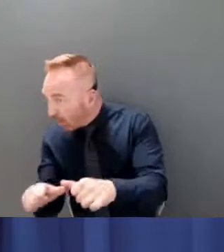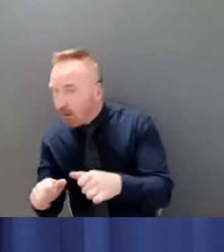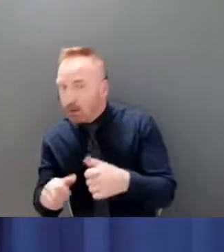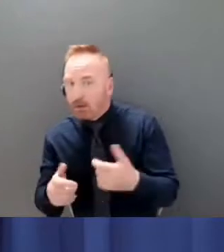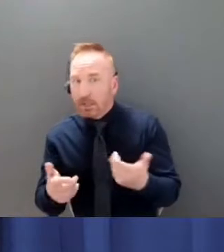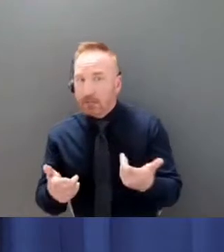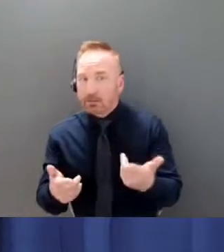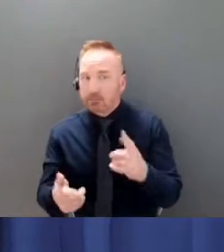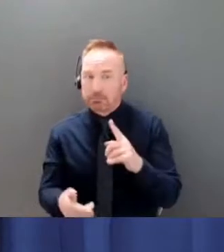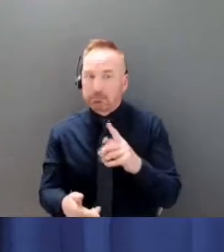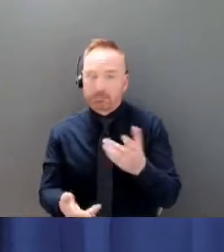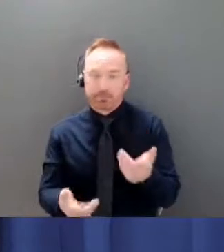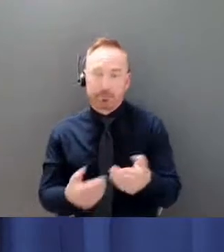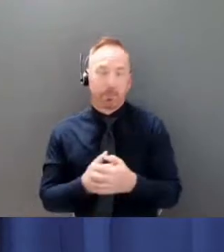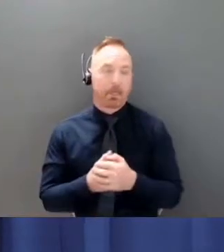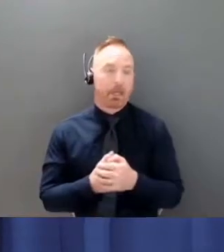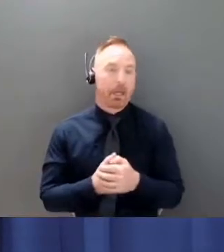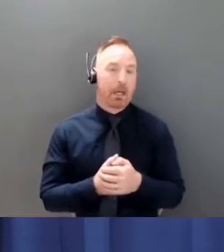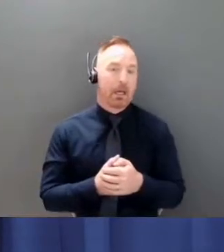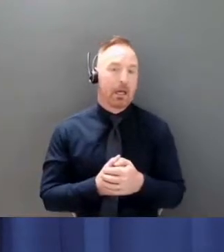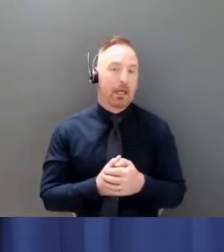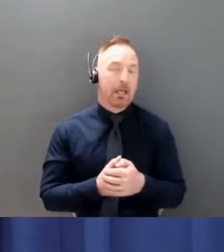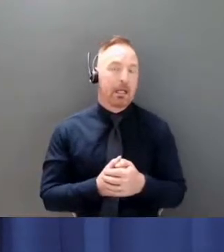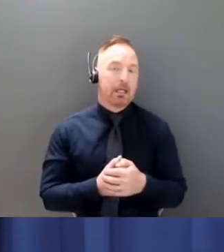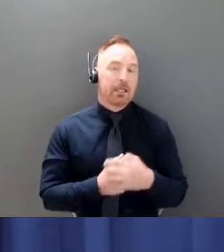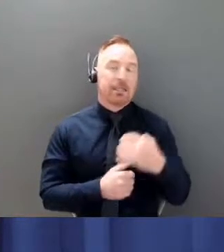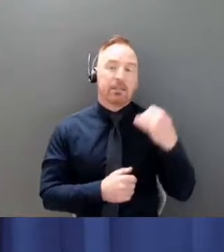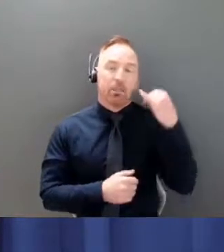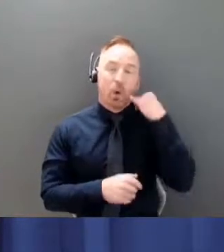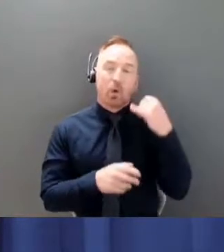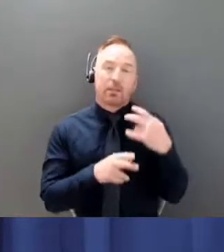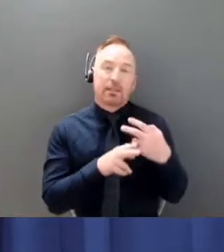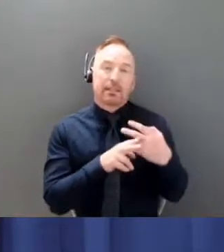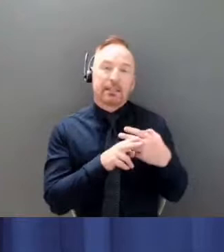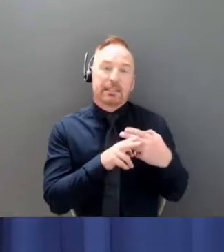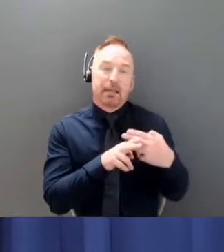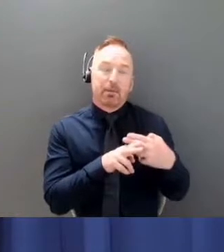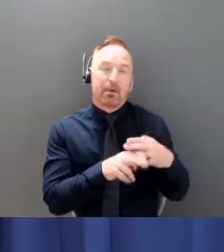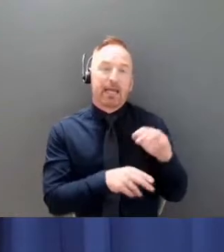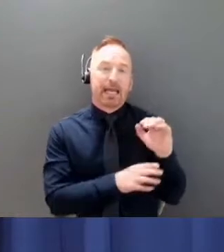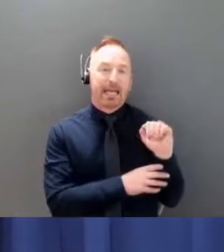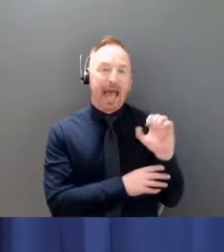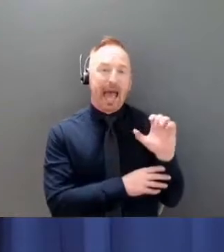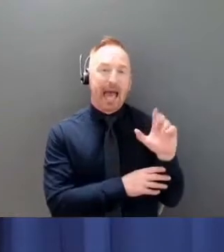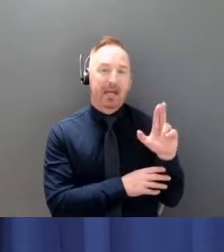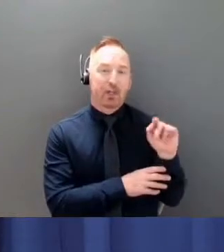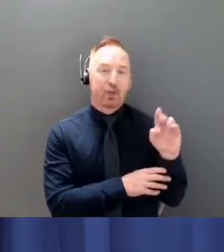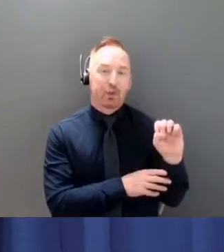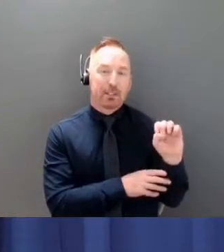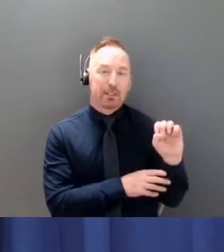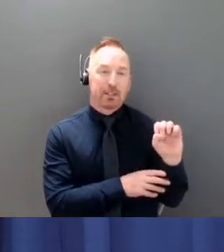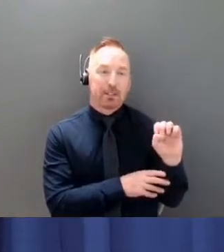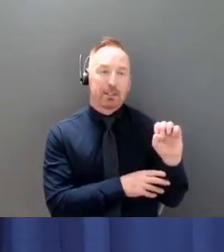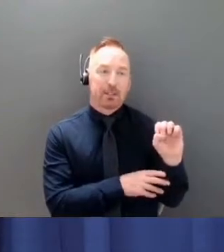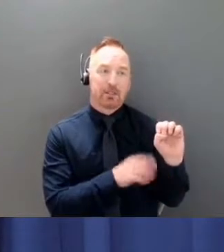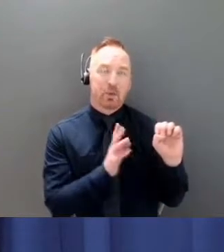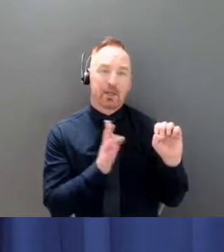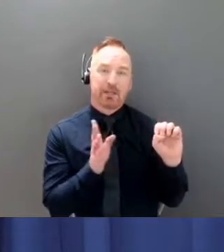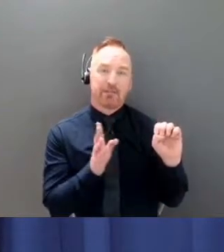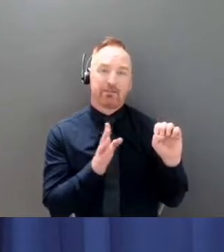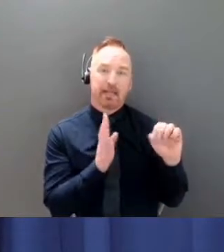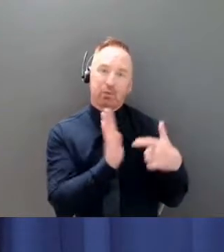impact of an acute demand on a healthcare system are recovery